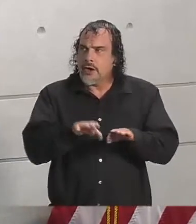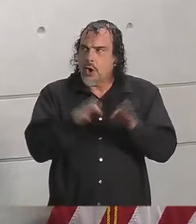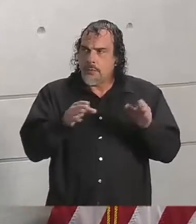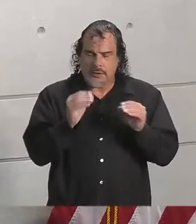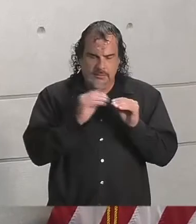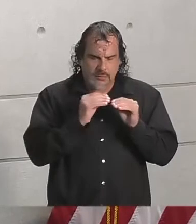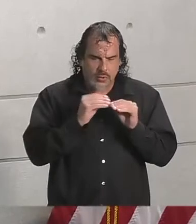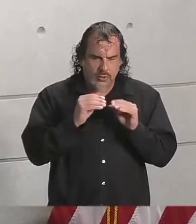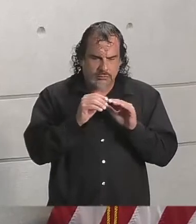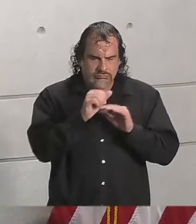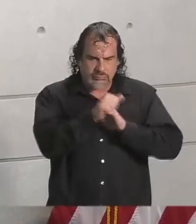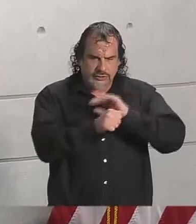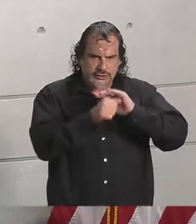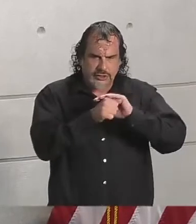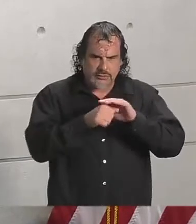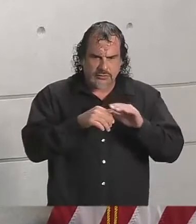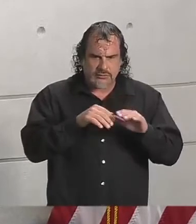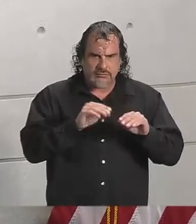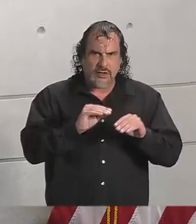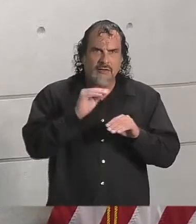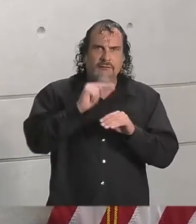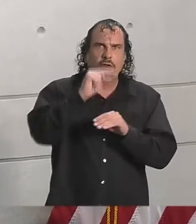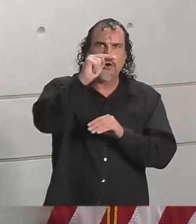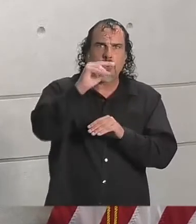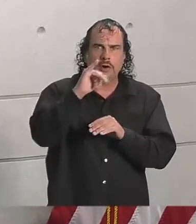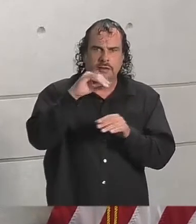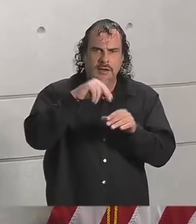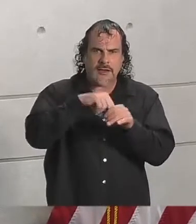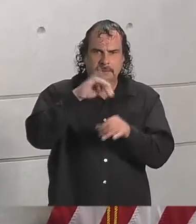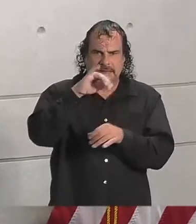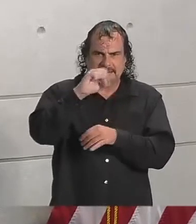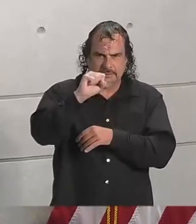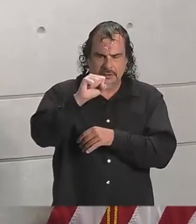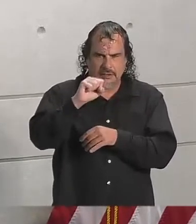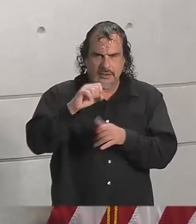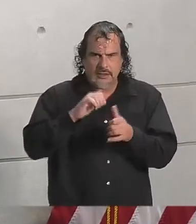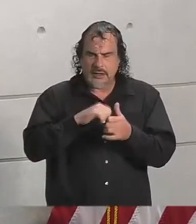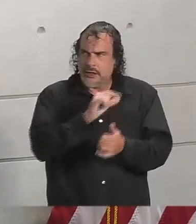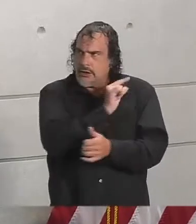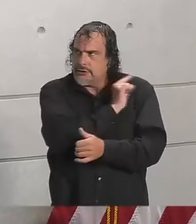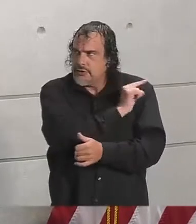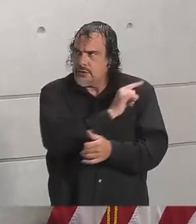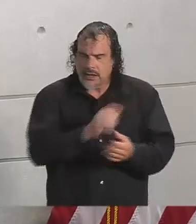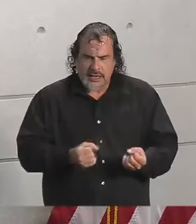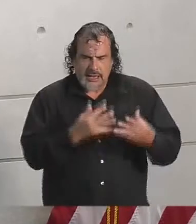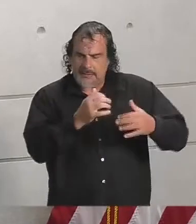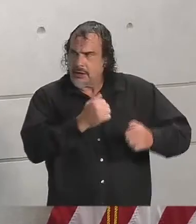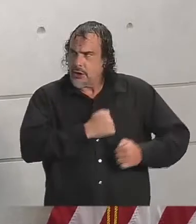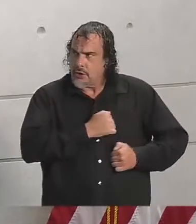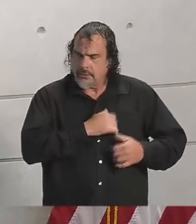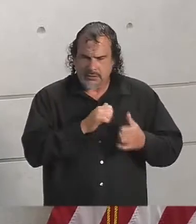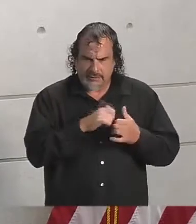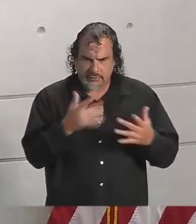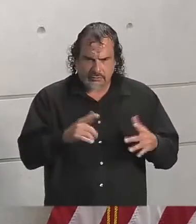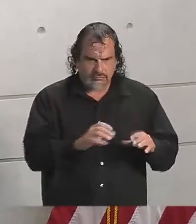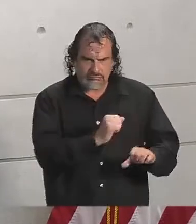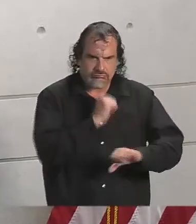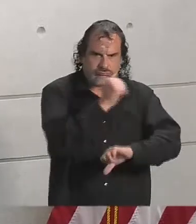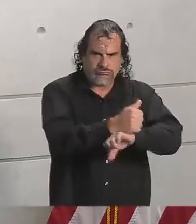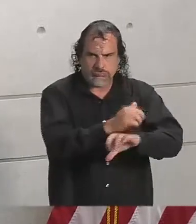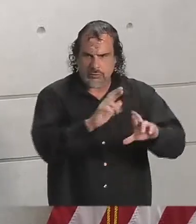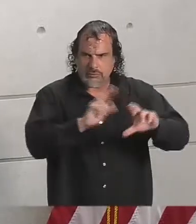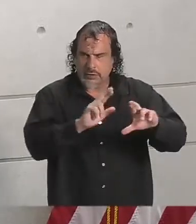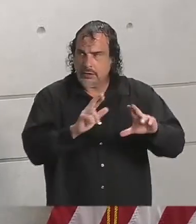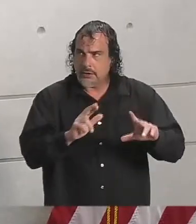towards Mississippi in case people need to evacuate? And also I want to question for General Bowles, how many guards that have been activated or put into service for the